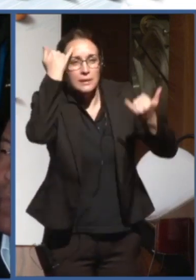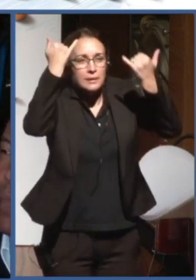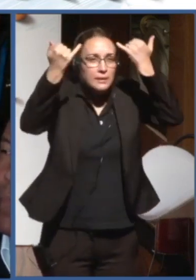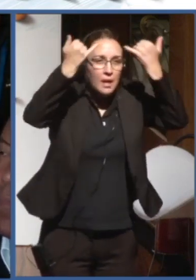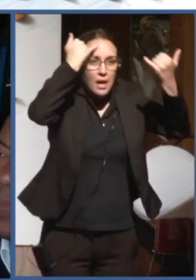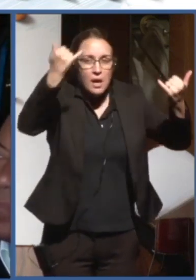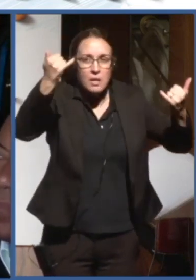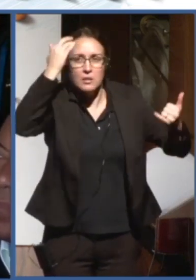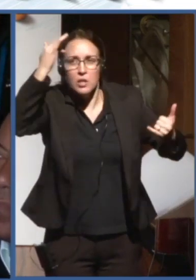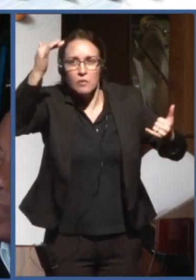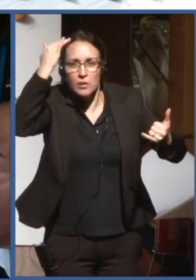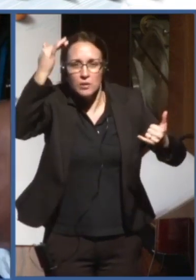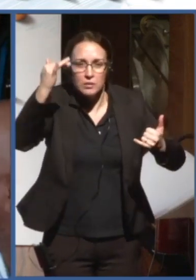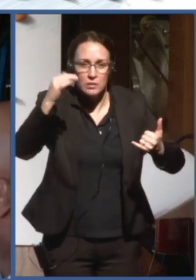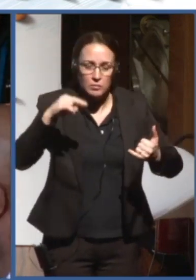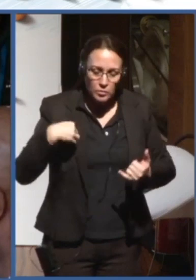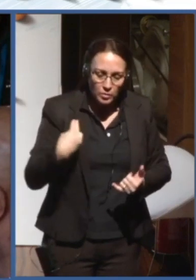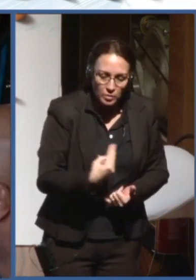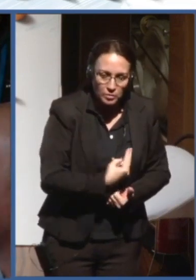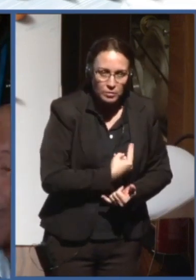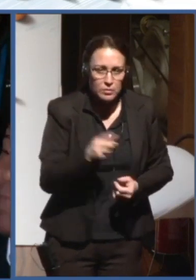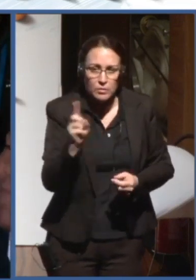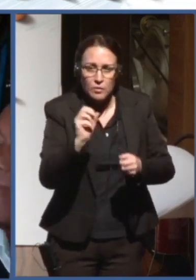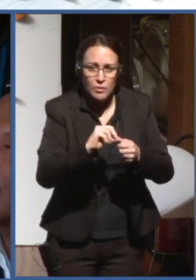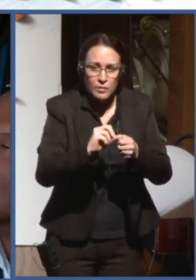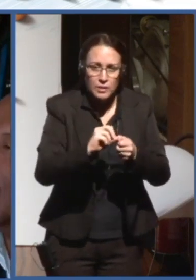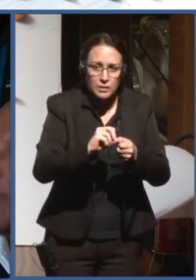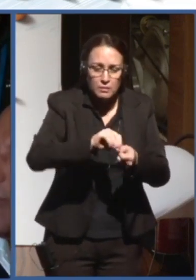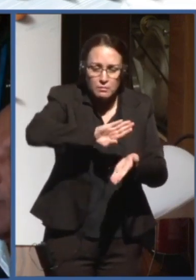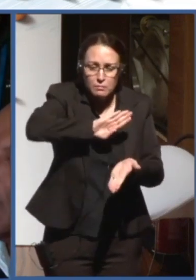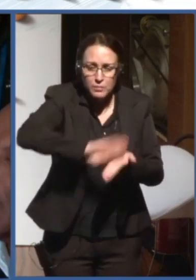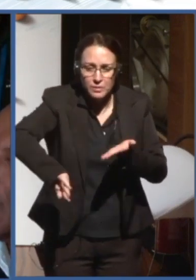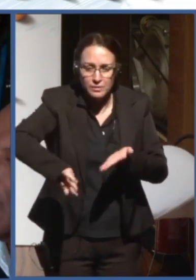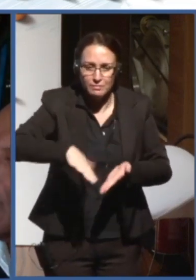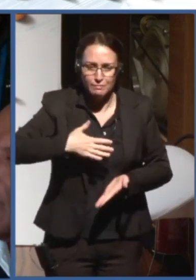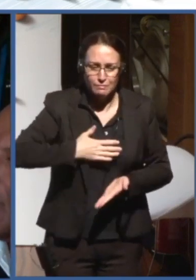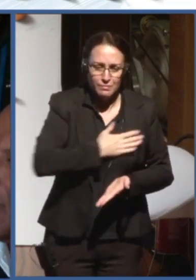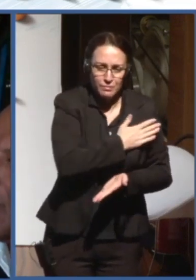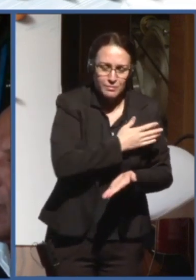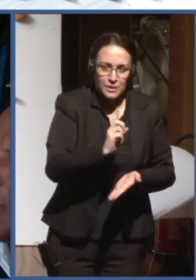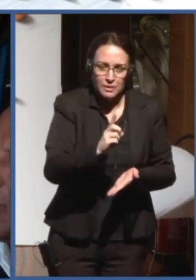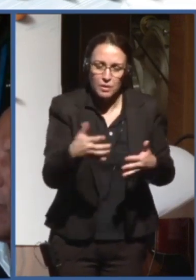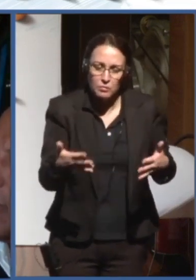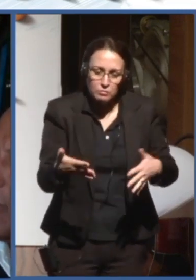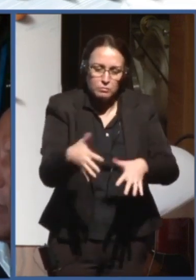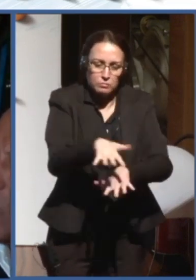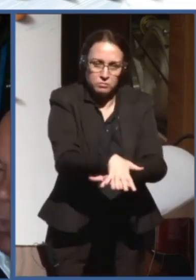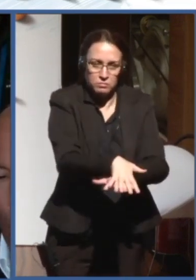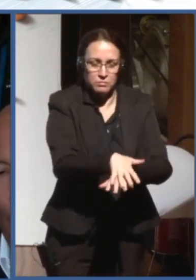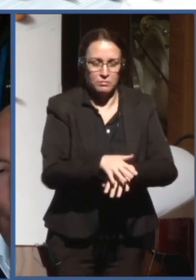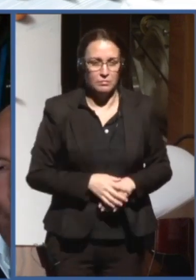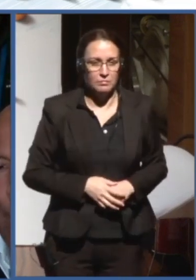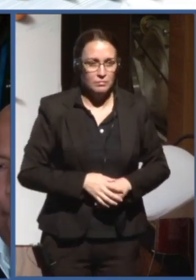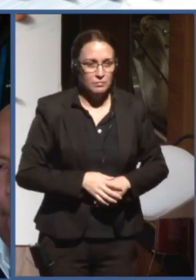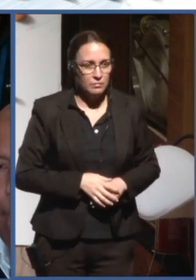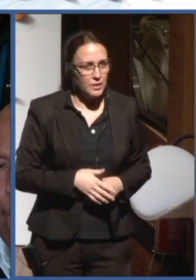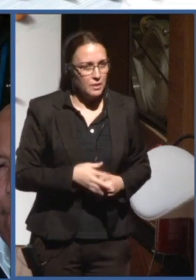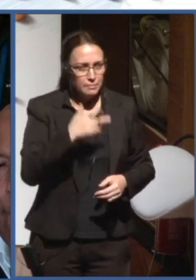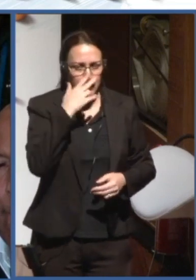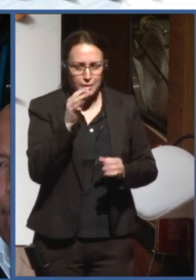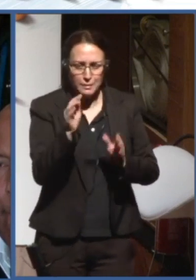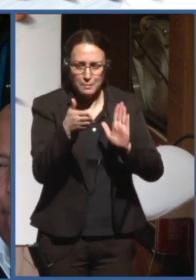so that we can't do something that excludes, because, at this moment, we are seeing a global exclusion project